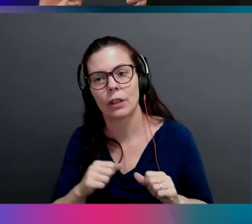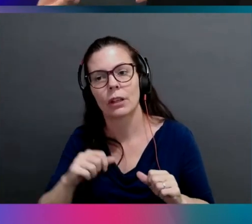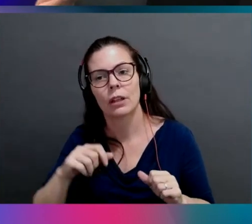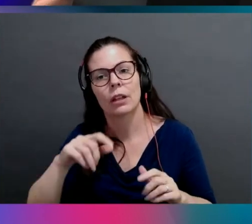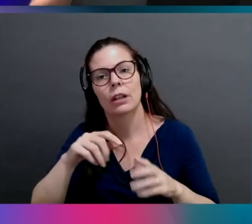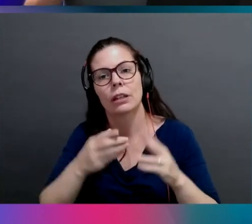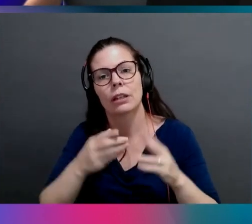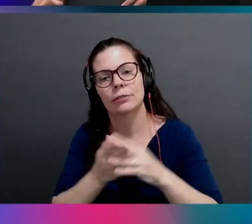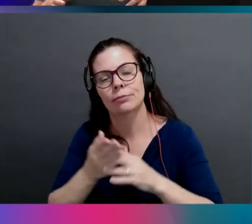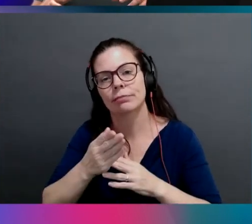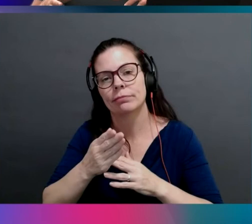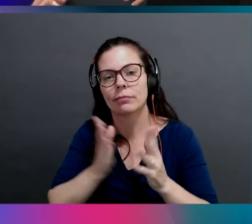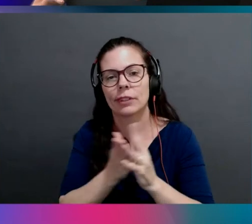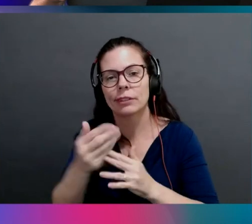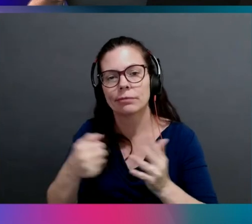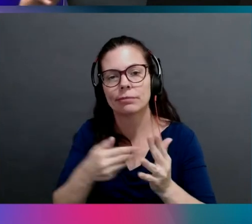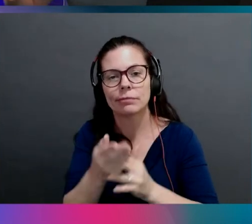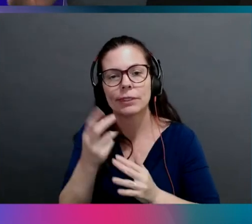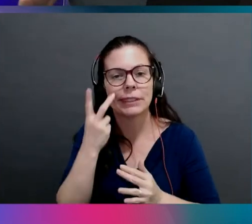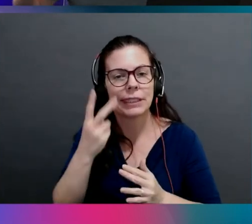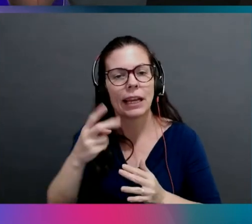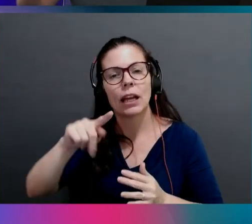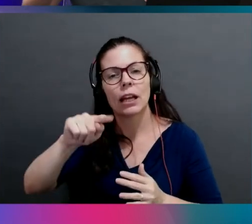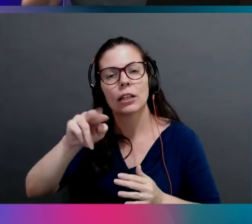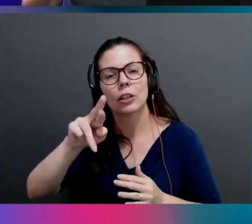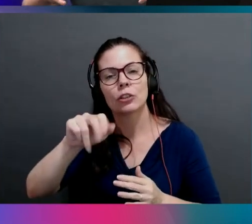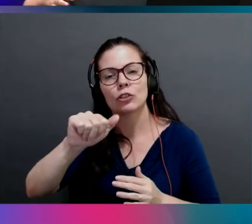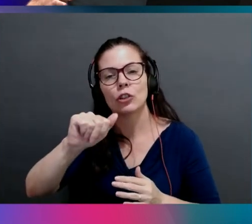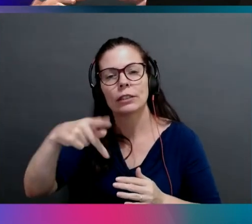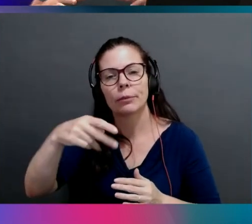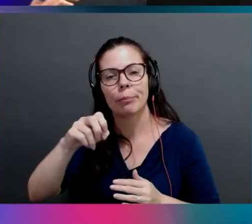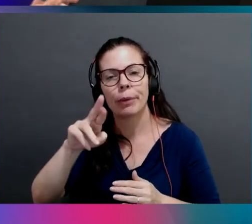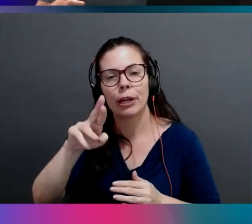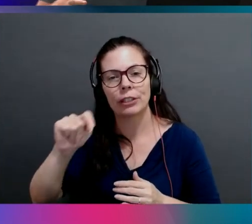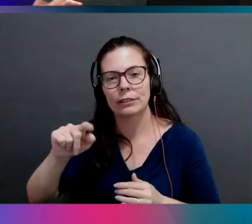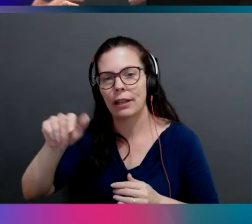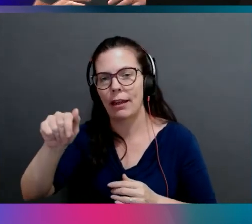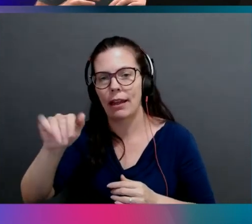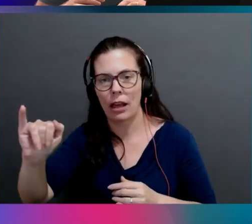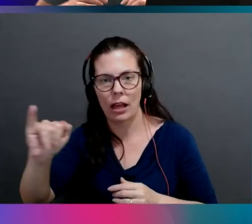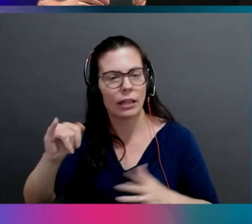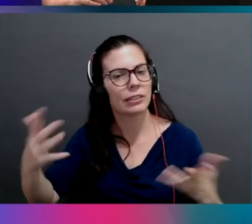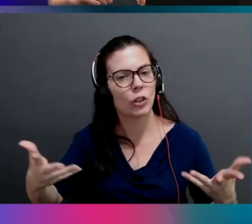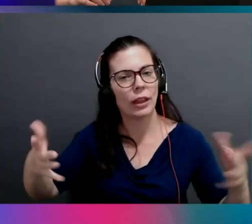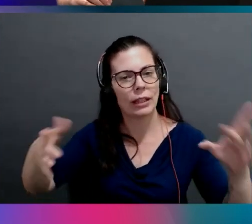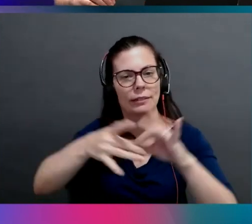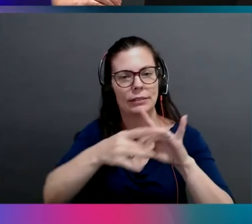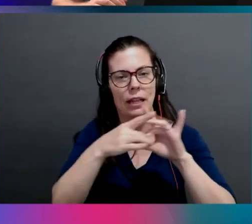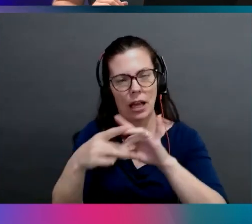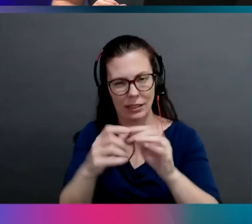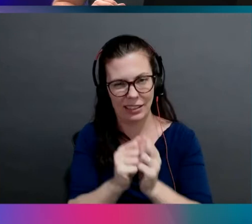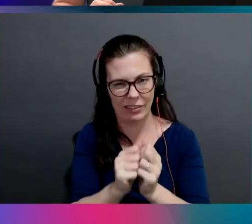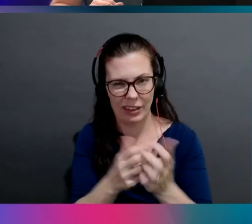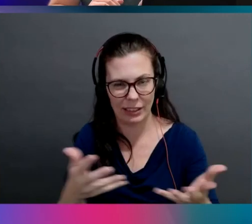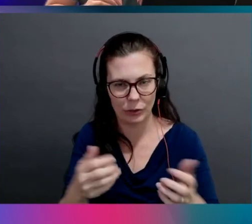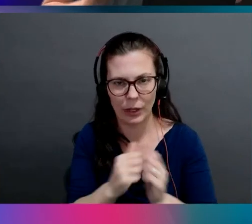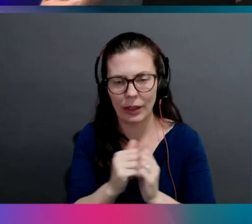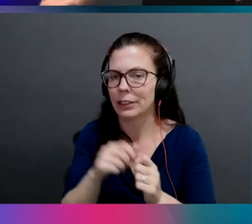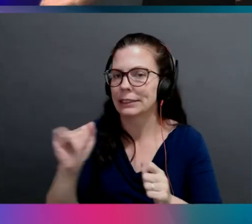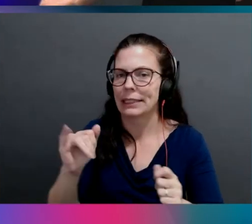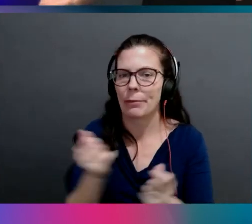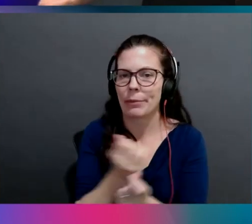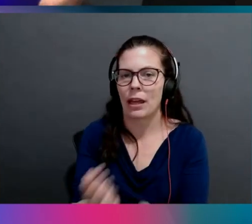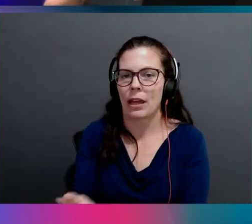AI, which is an example application that sort of ties all these pieces together. And it's, it's, it's the same thing you saw with the pineapple that was on fire. Right.